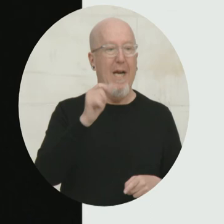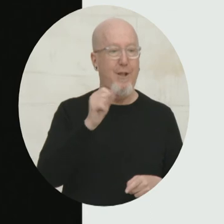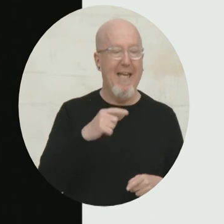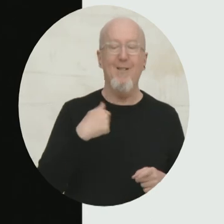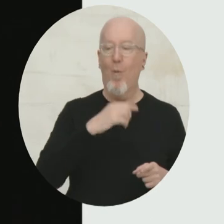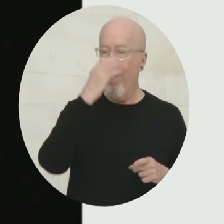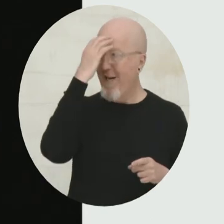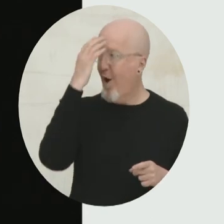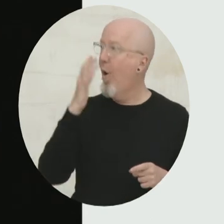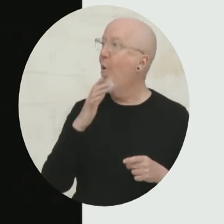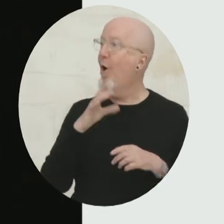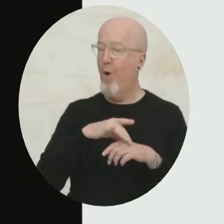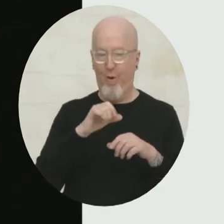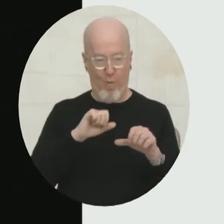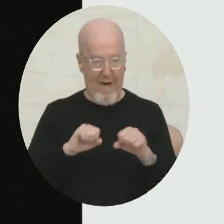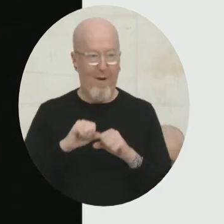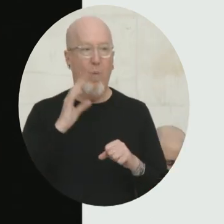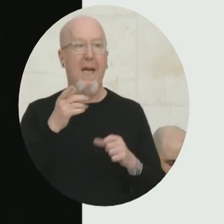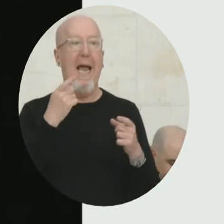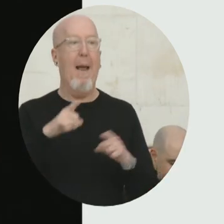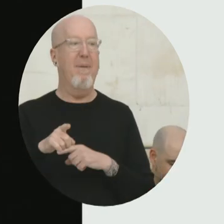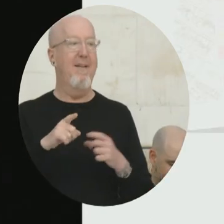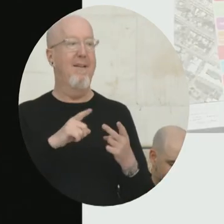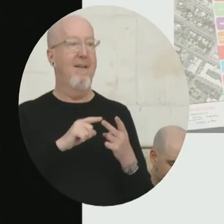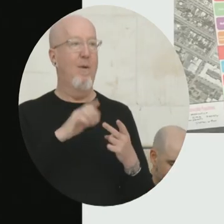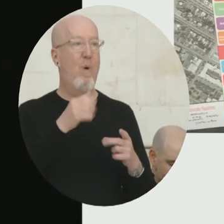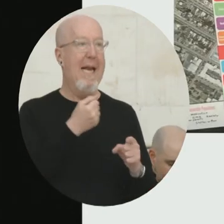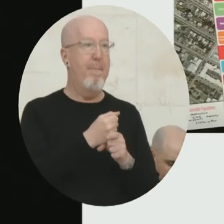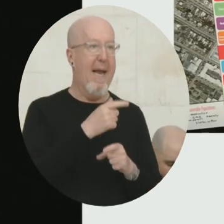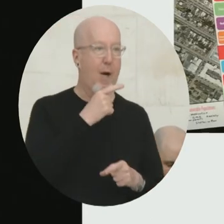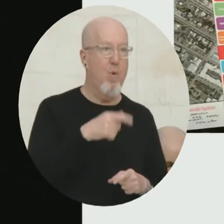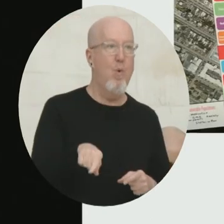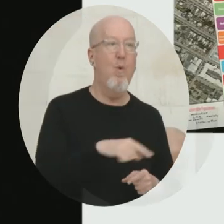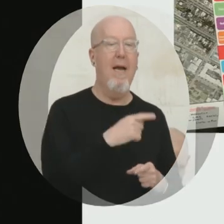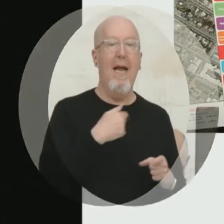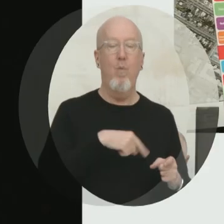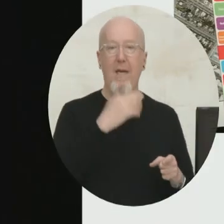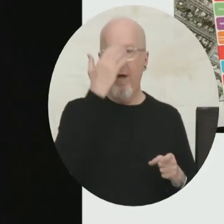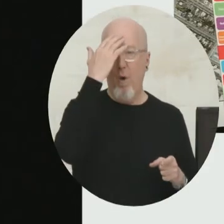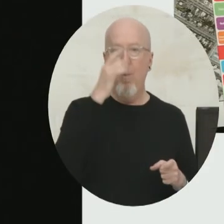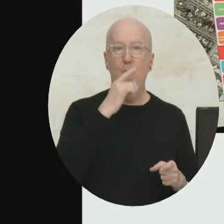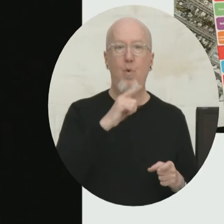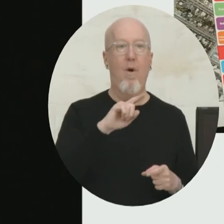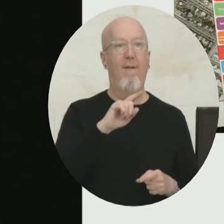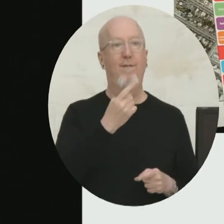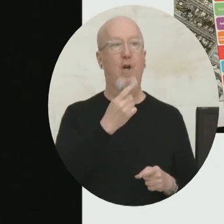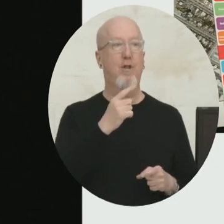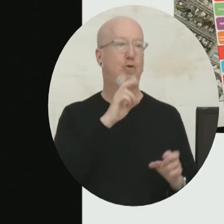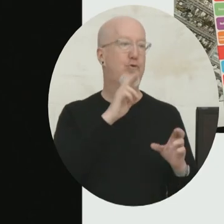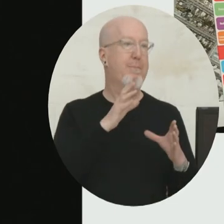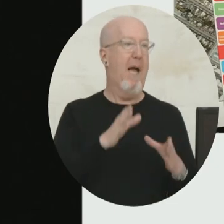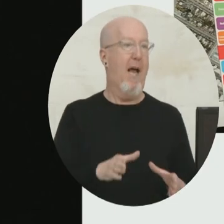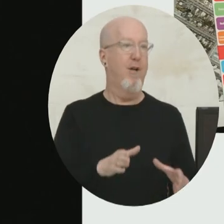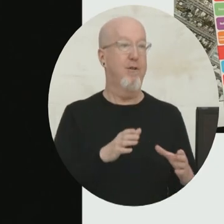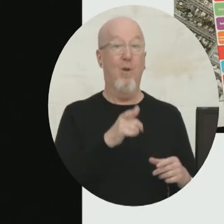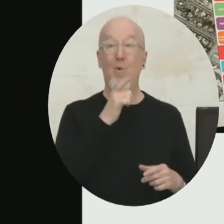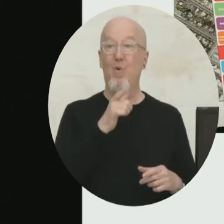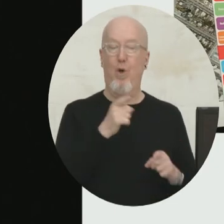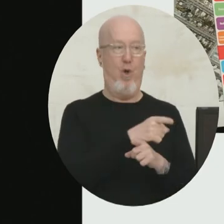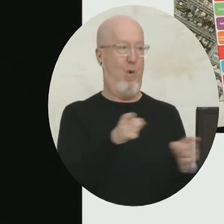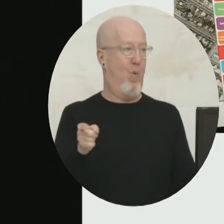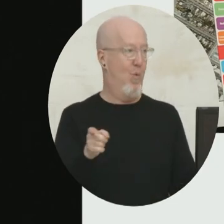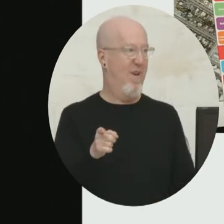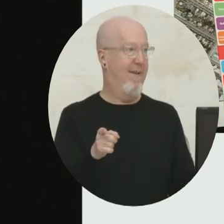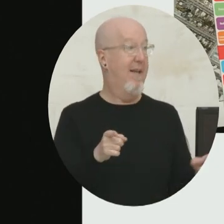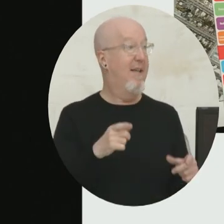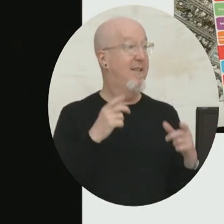happen. We know who will be impacted. And we know who the first responders are going to be. And it's all of you. So